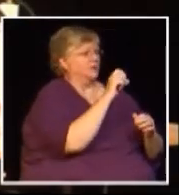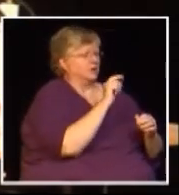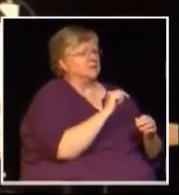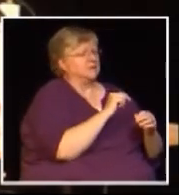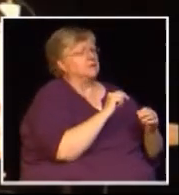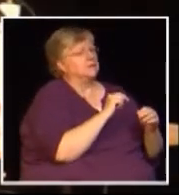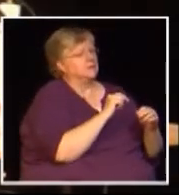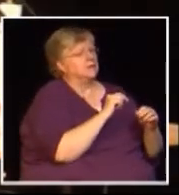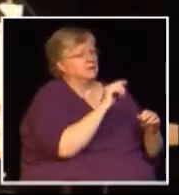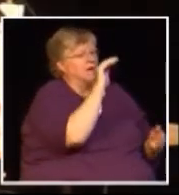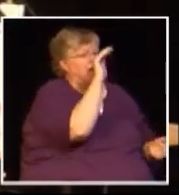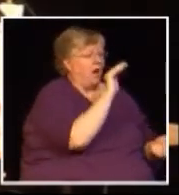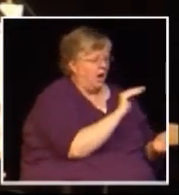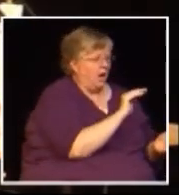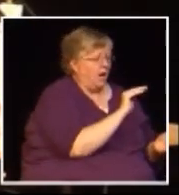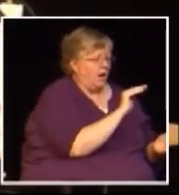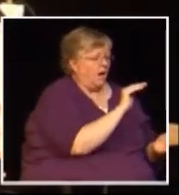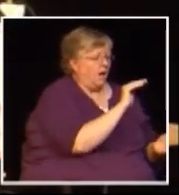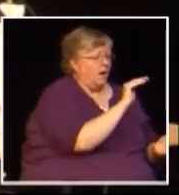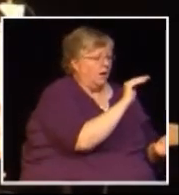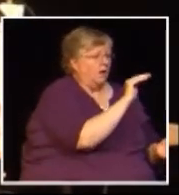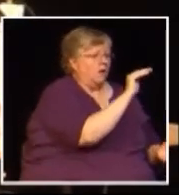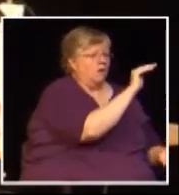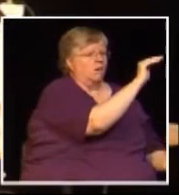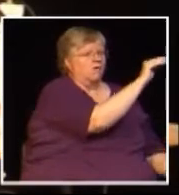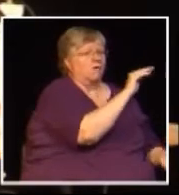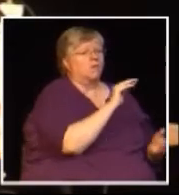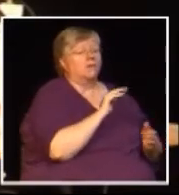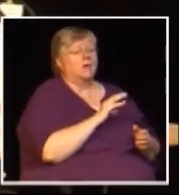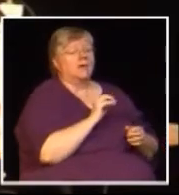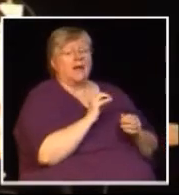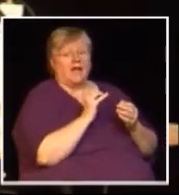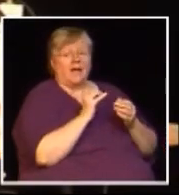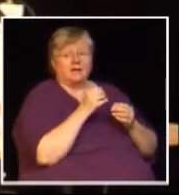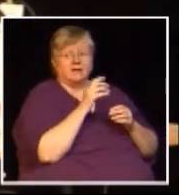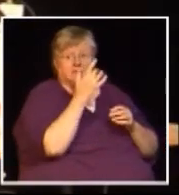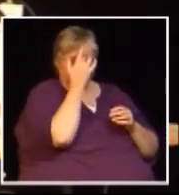seven coming back the independent panel that the Smart Tax Alliance likes to